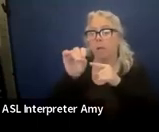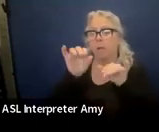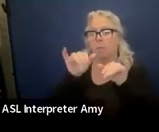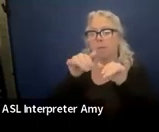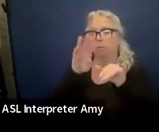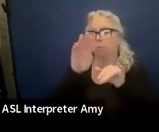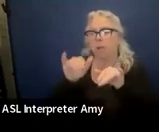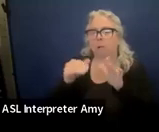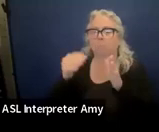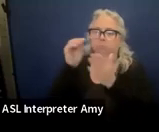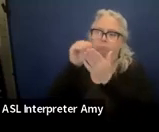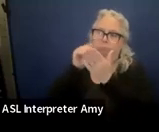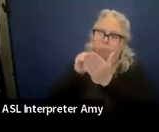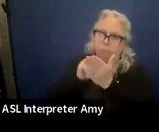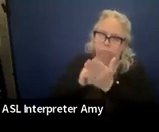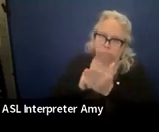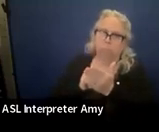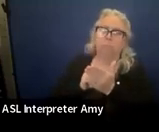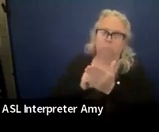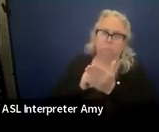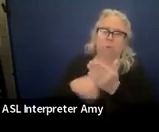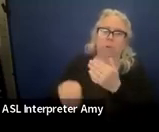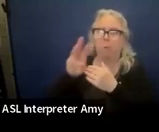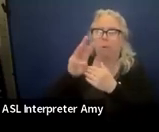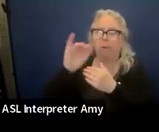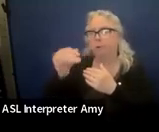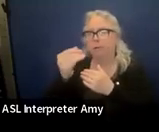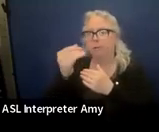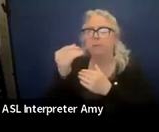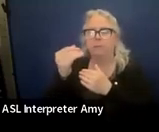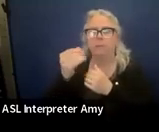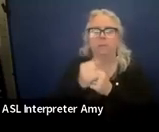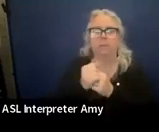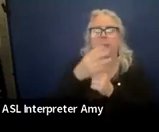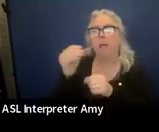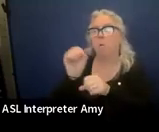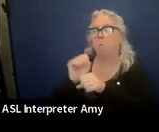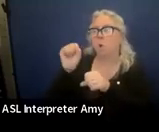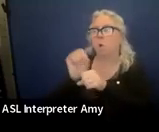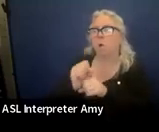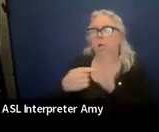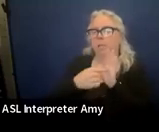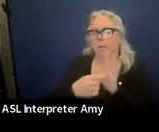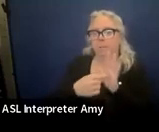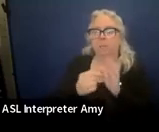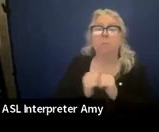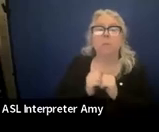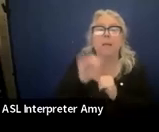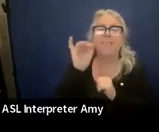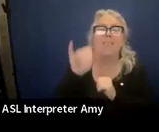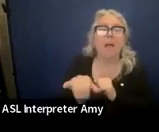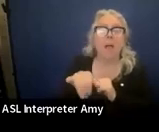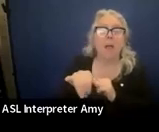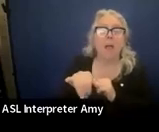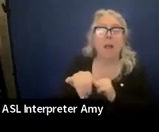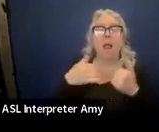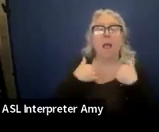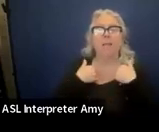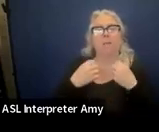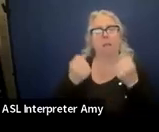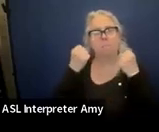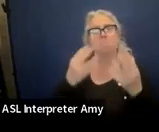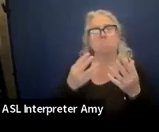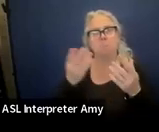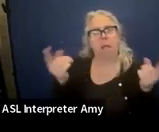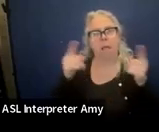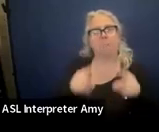by data collection, Woodcock Johnson, and work samples. This one has a lot going on.